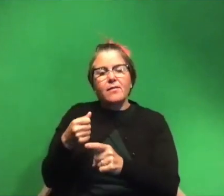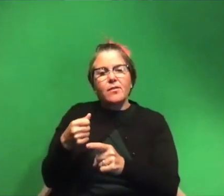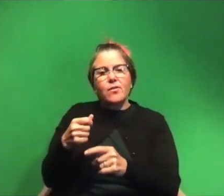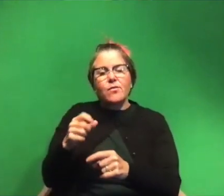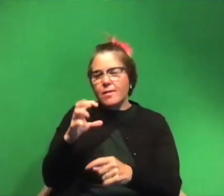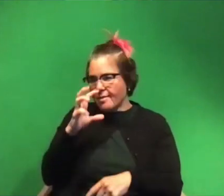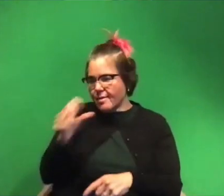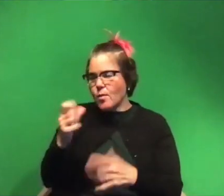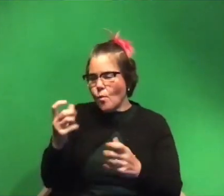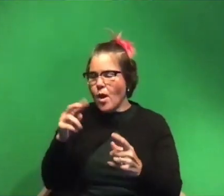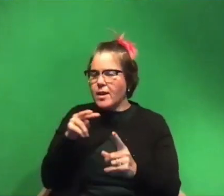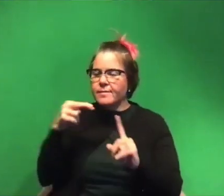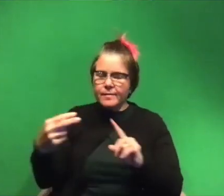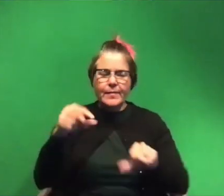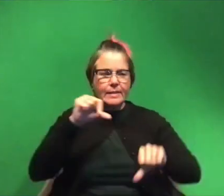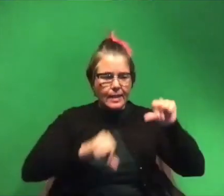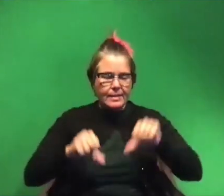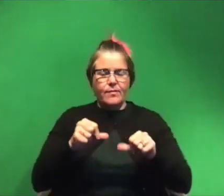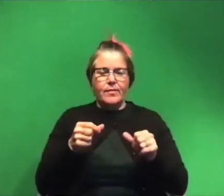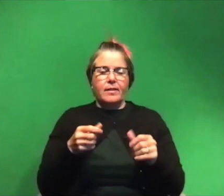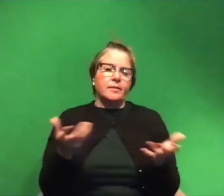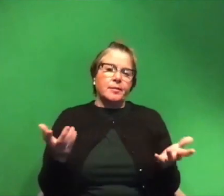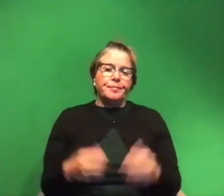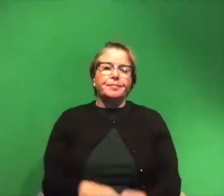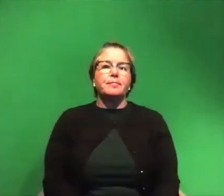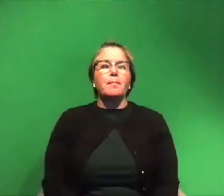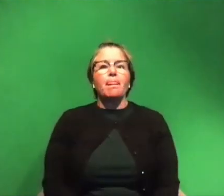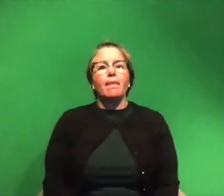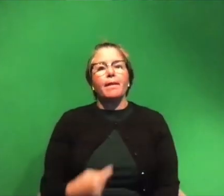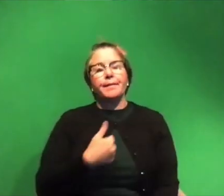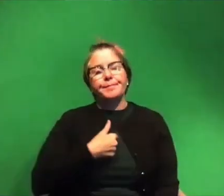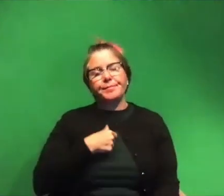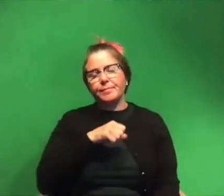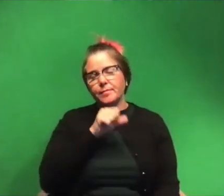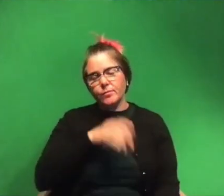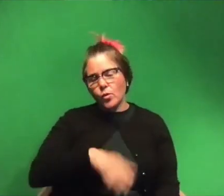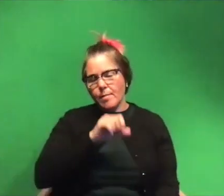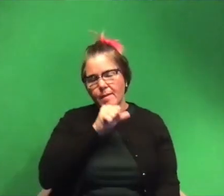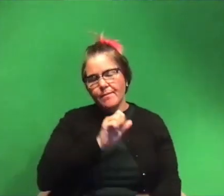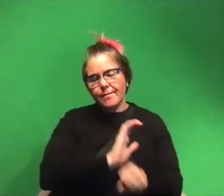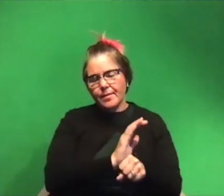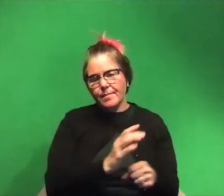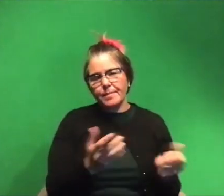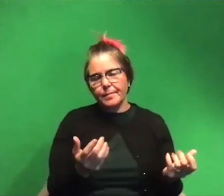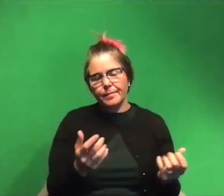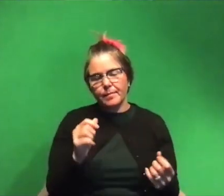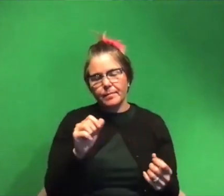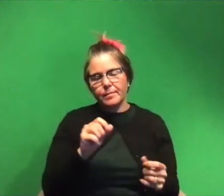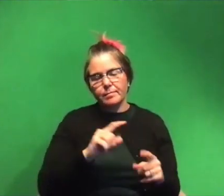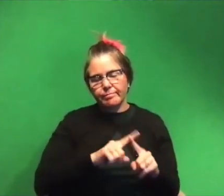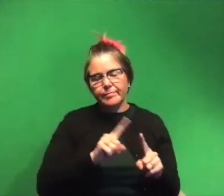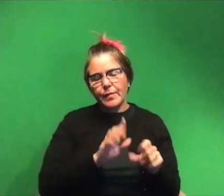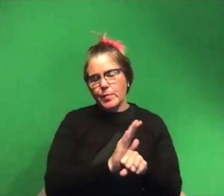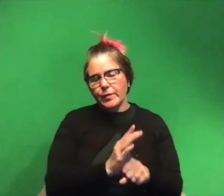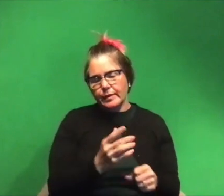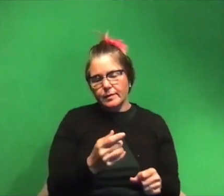study it from a scientific perspective um and i've been you know a film lover my whole life you know always loved watching various movies growing up